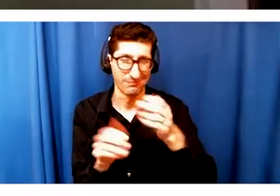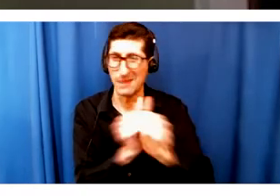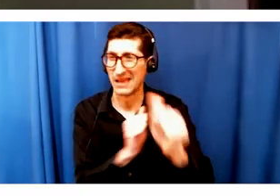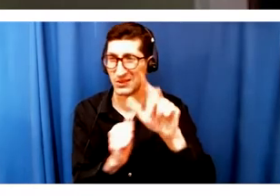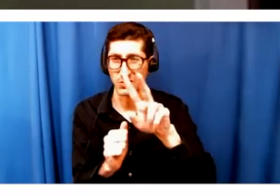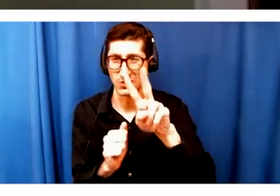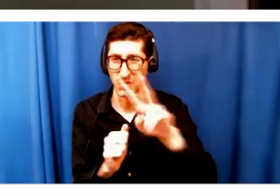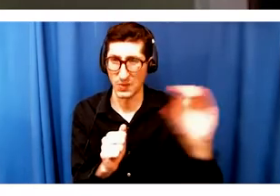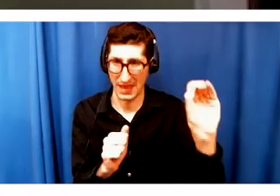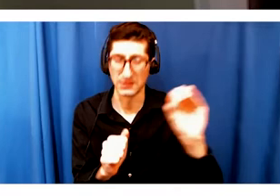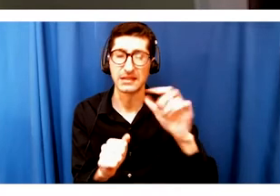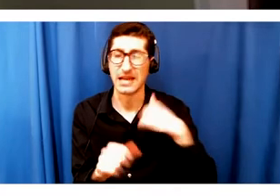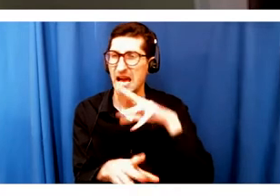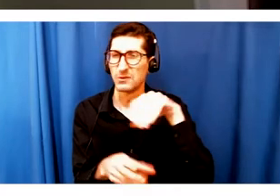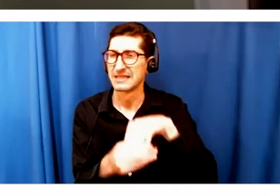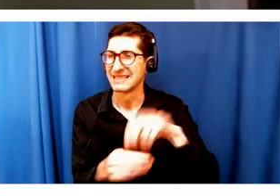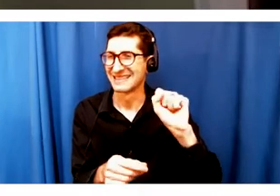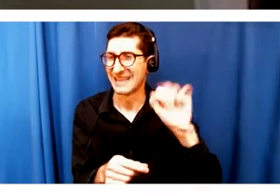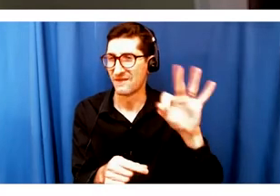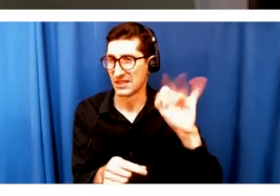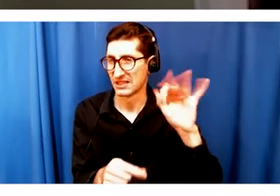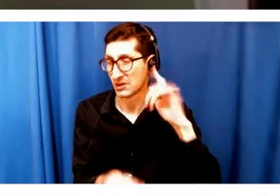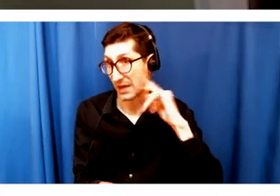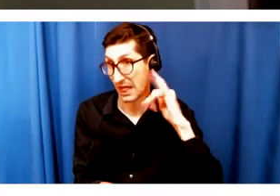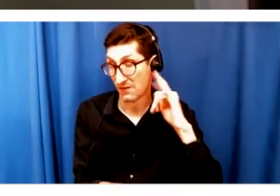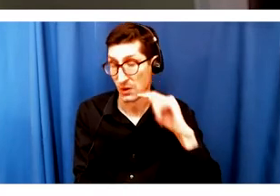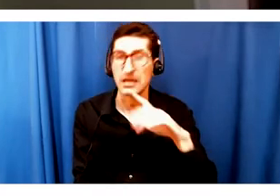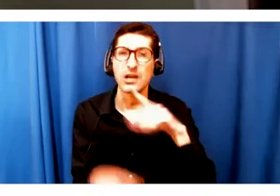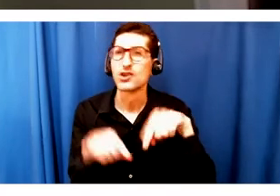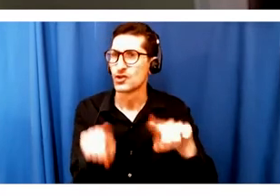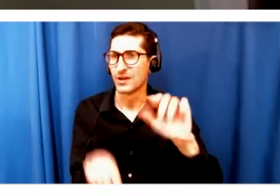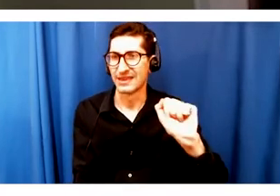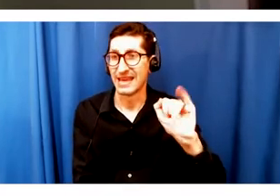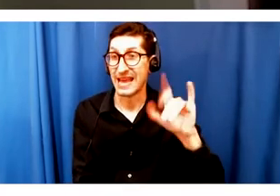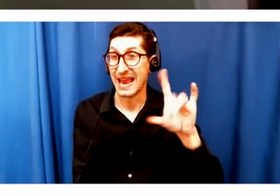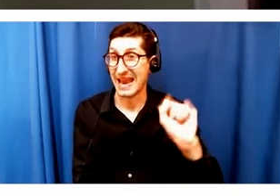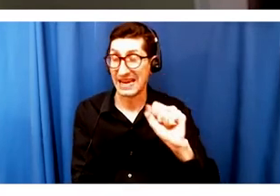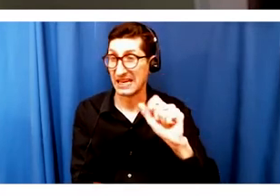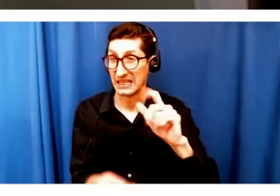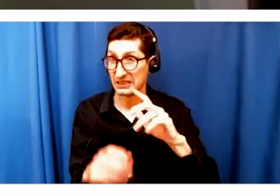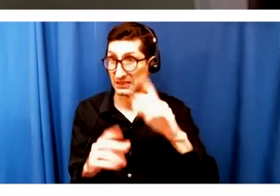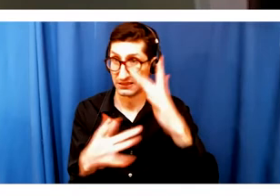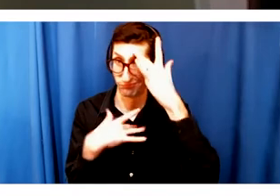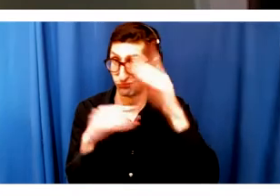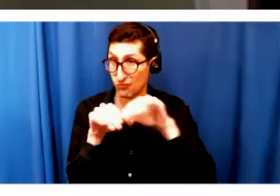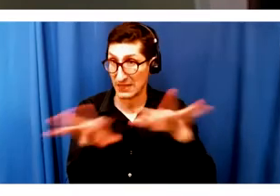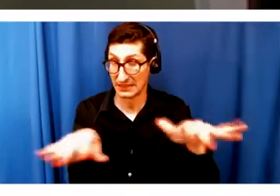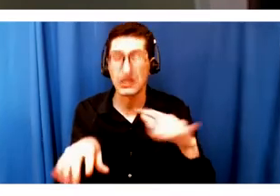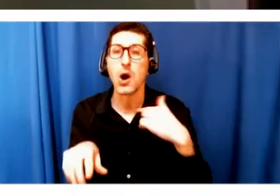And the thing about standing with your community during the AIDS crisis was that touch was not going to kill me.